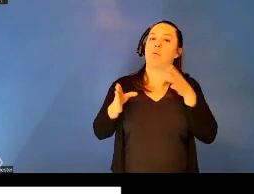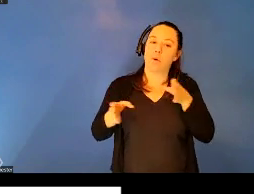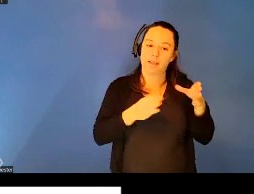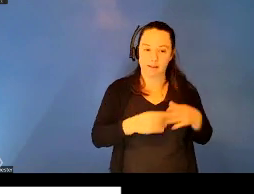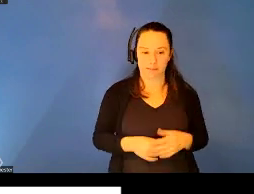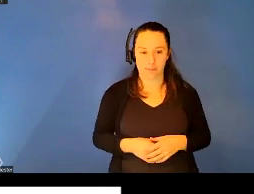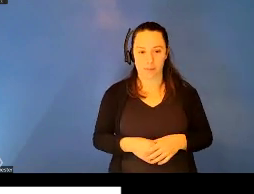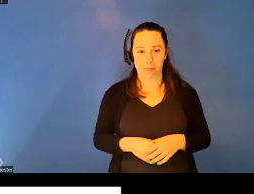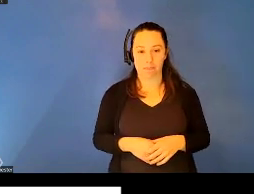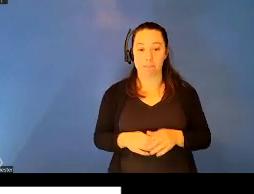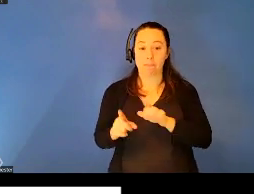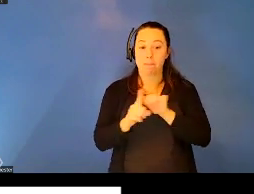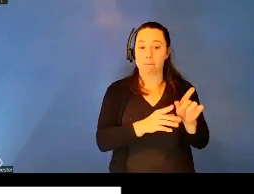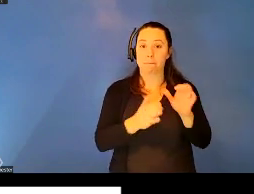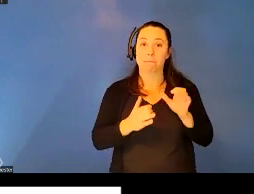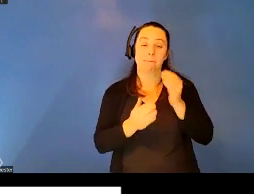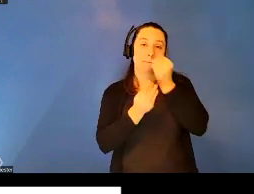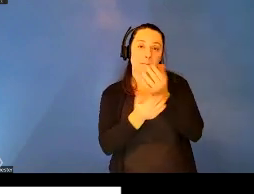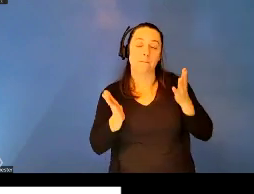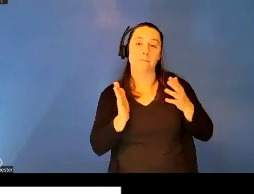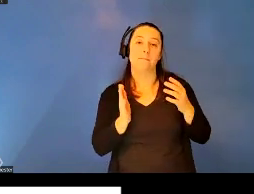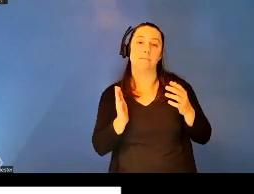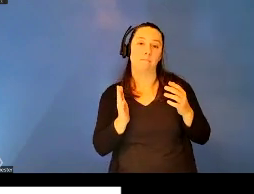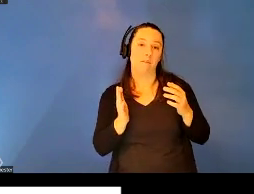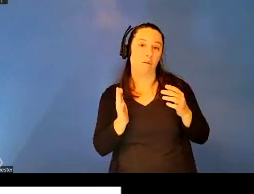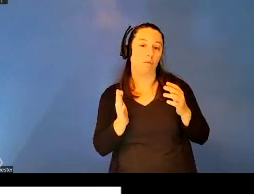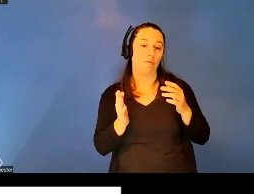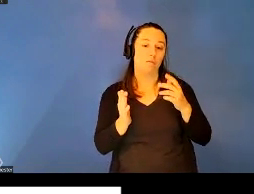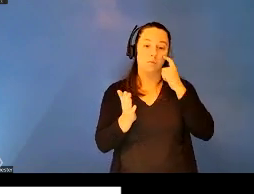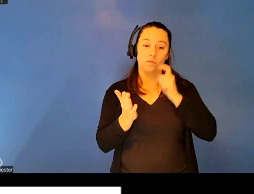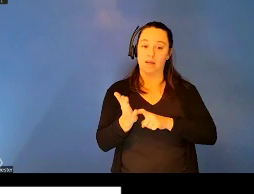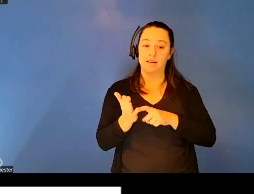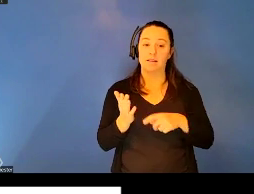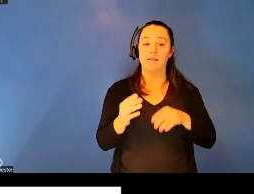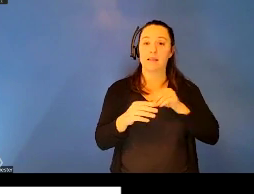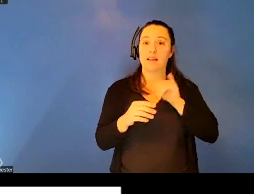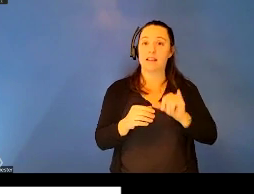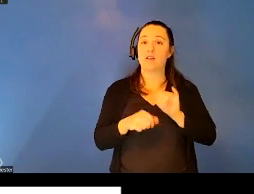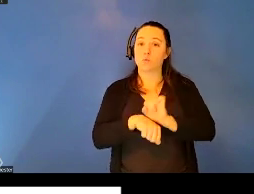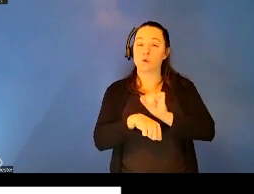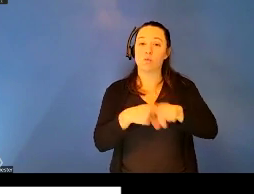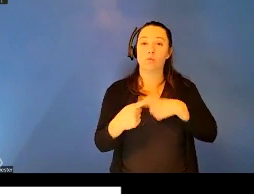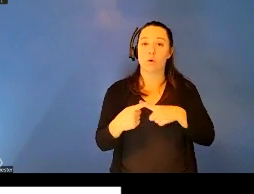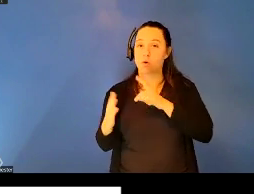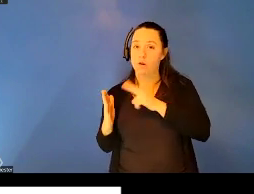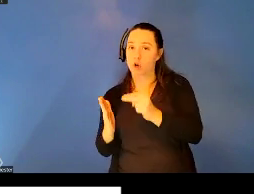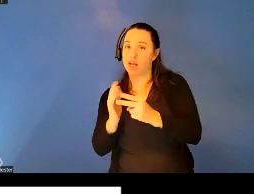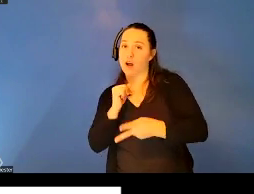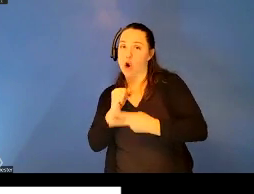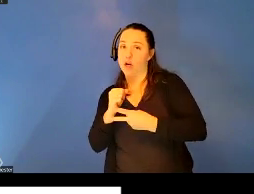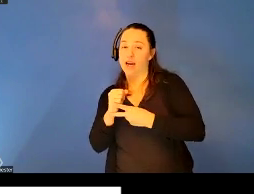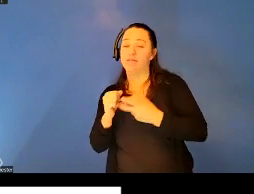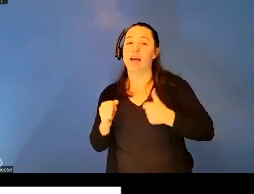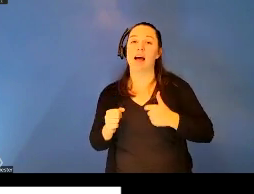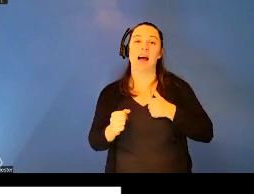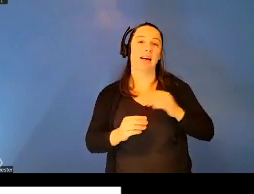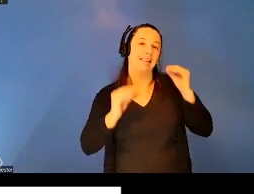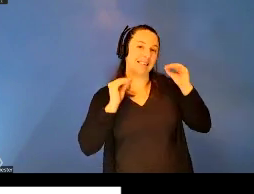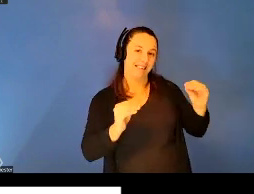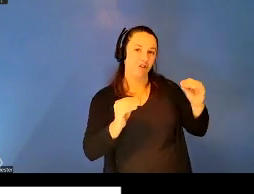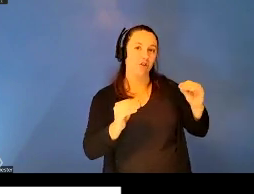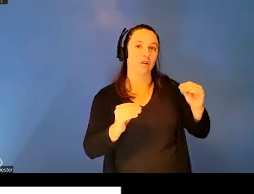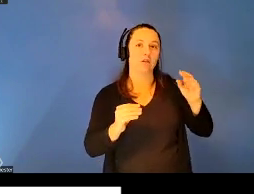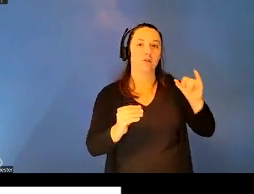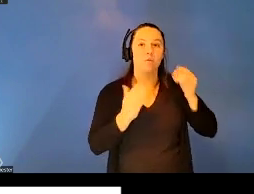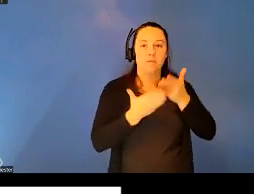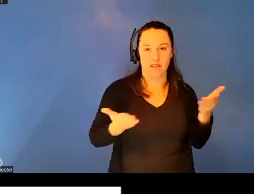I want to note that in this work and in engaging with NLL archives, I often teach the materials that I look through. This,